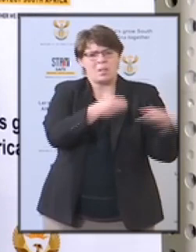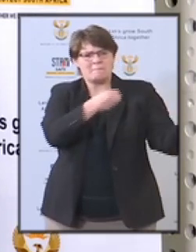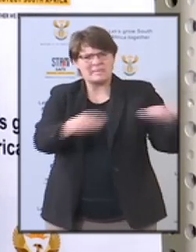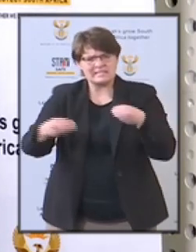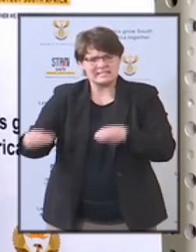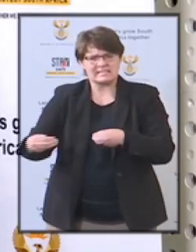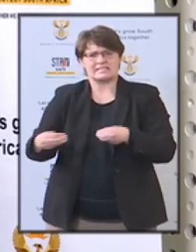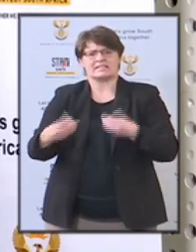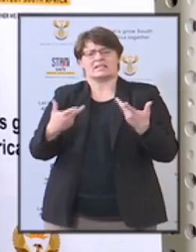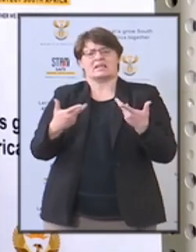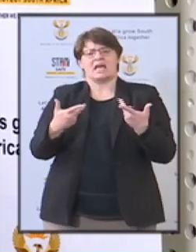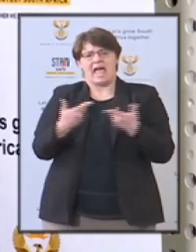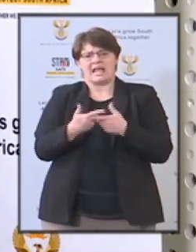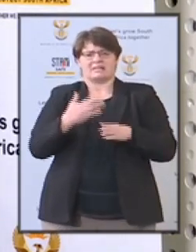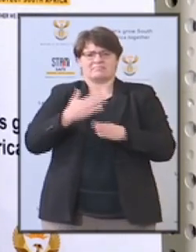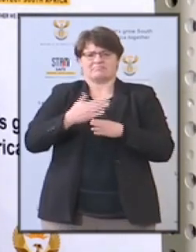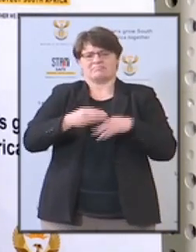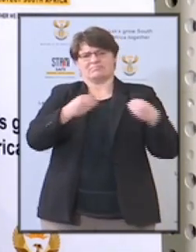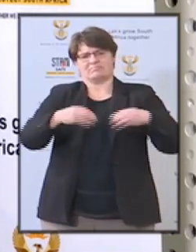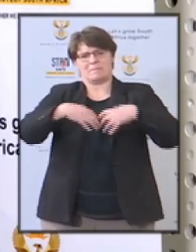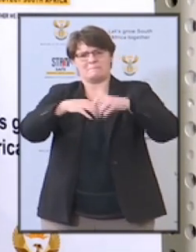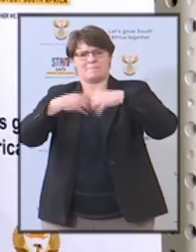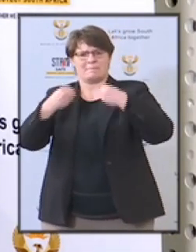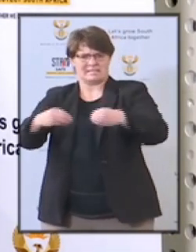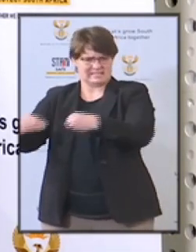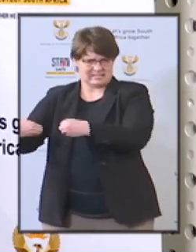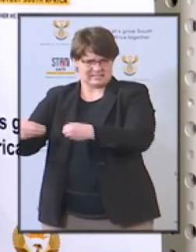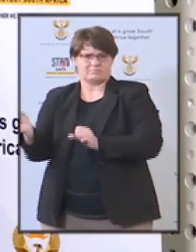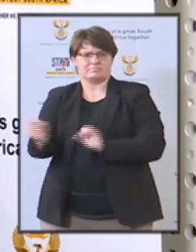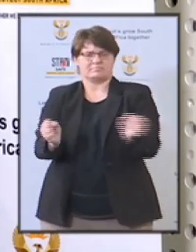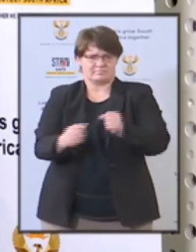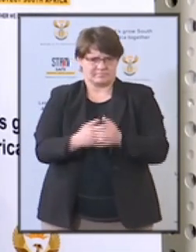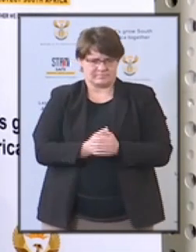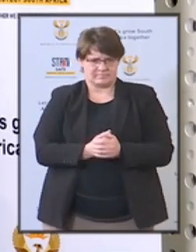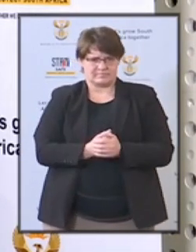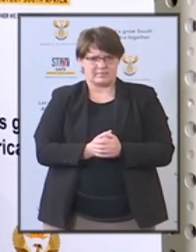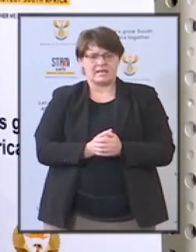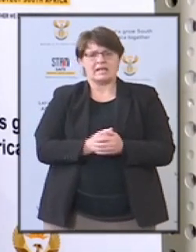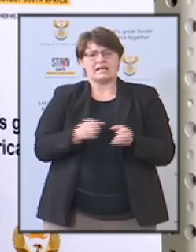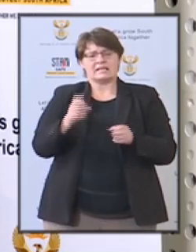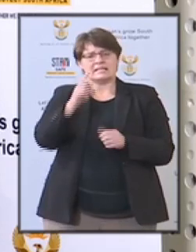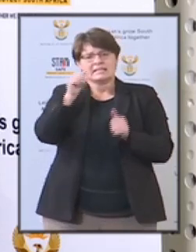the Deputy Director General, Information and Technology.